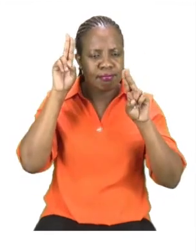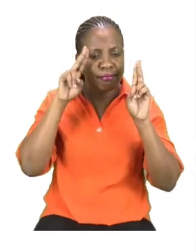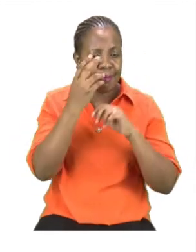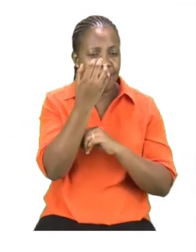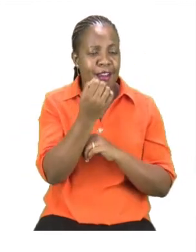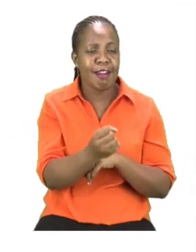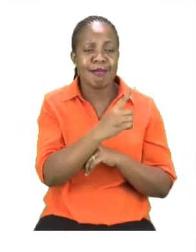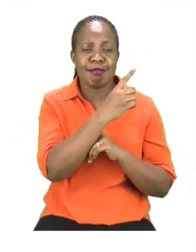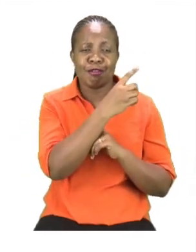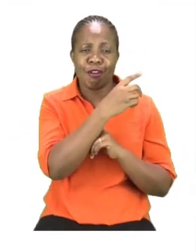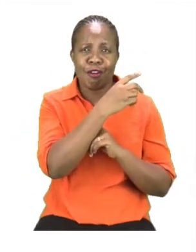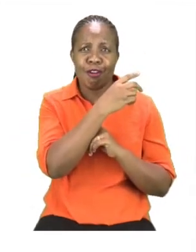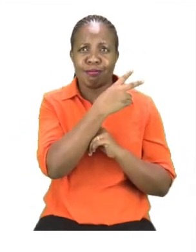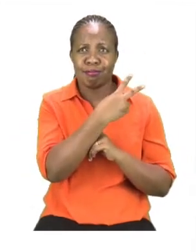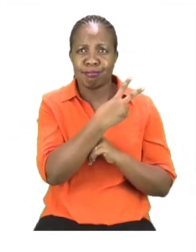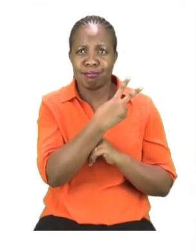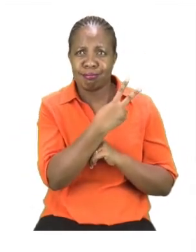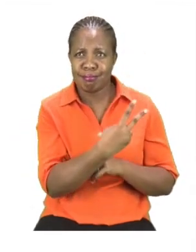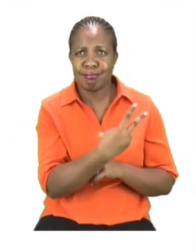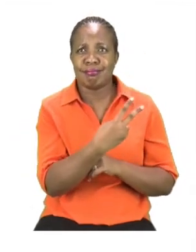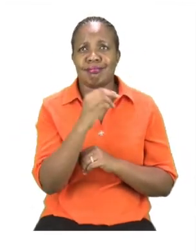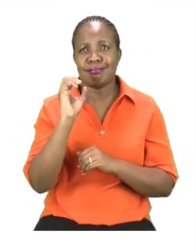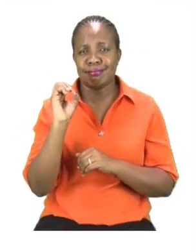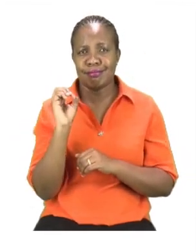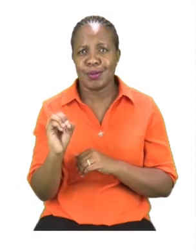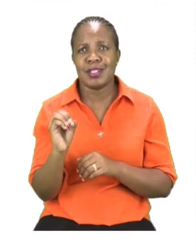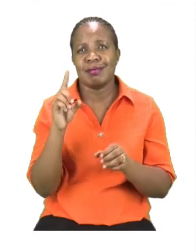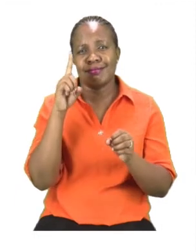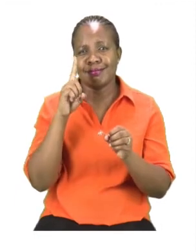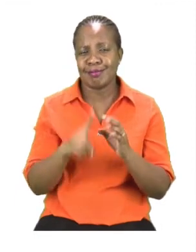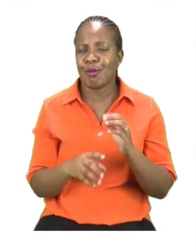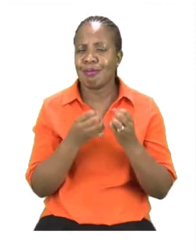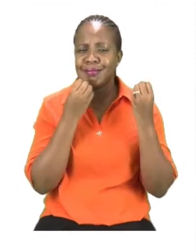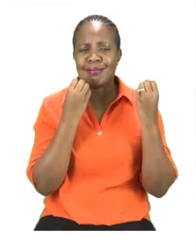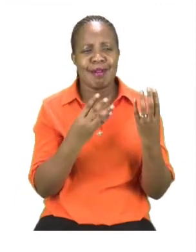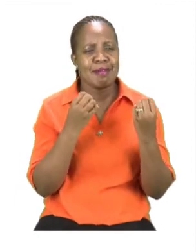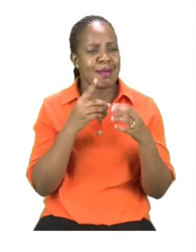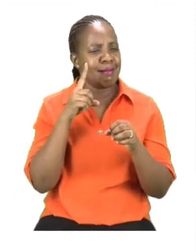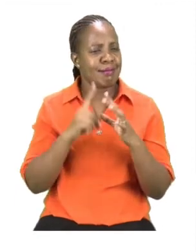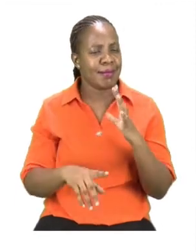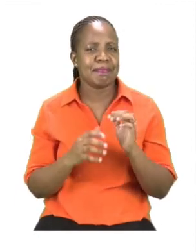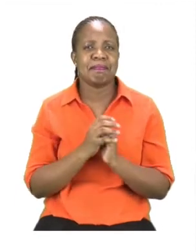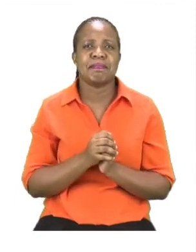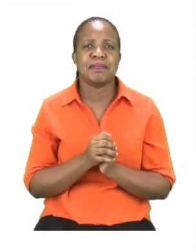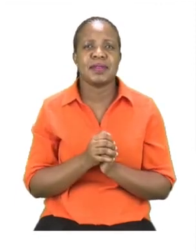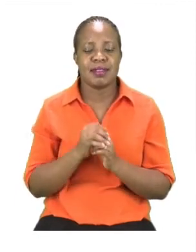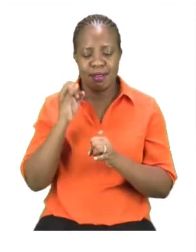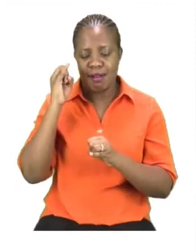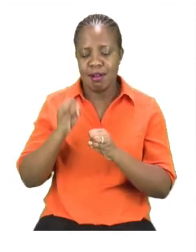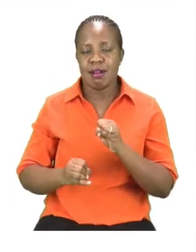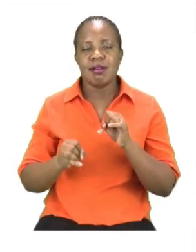wow, that's a lot of eggs. And the last bunny has 12